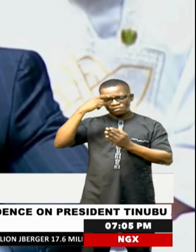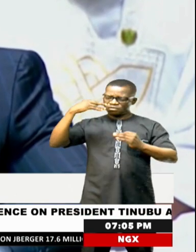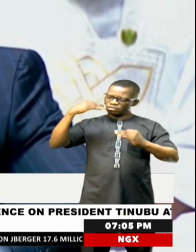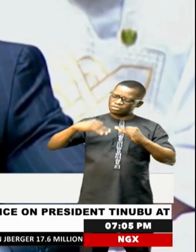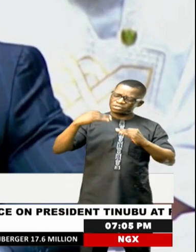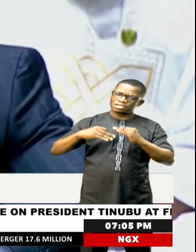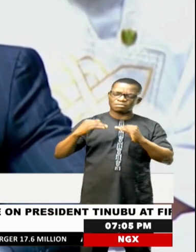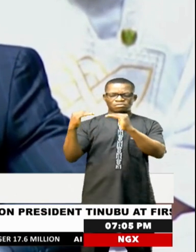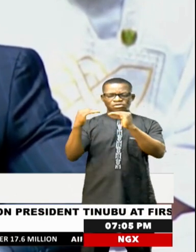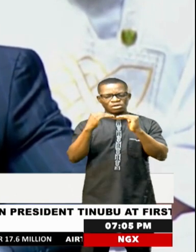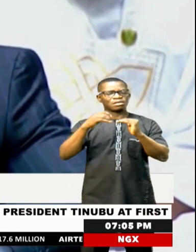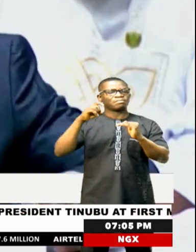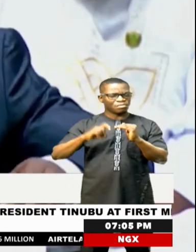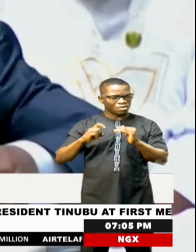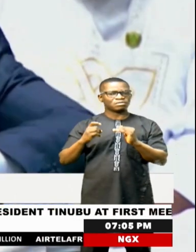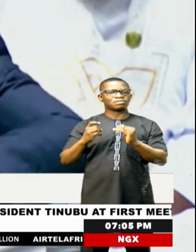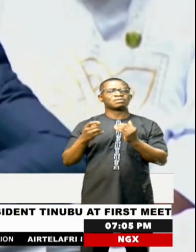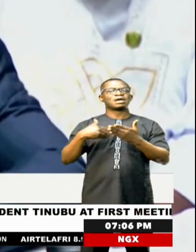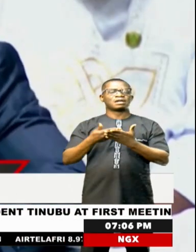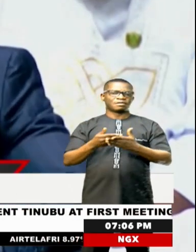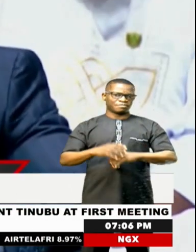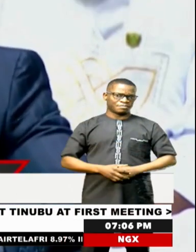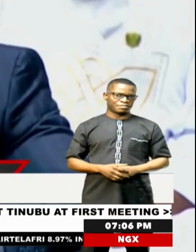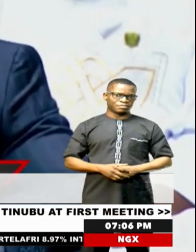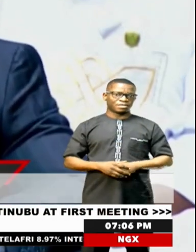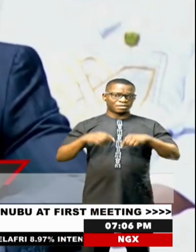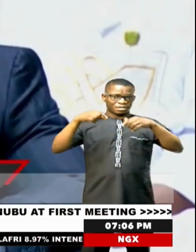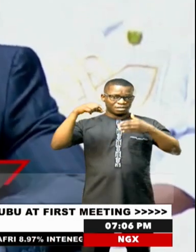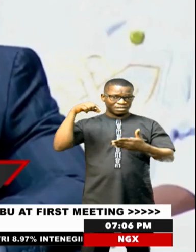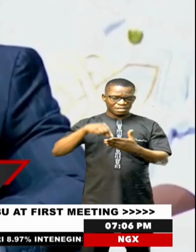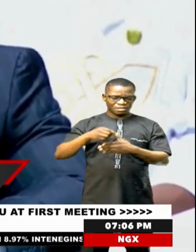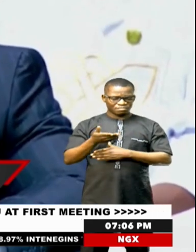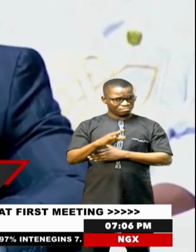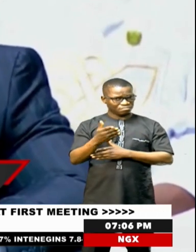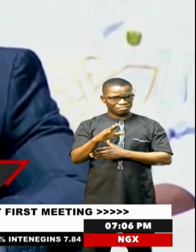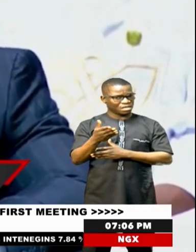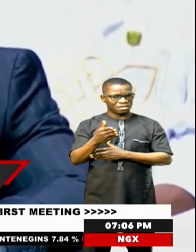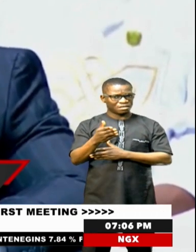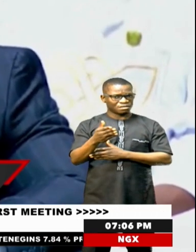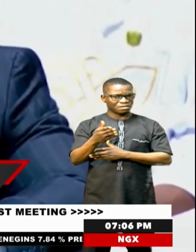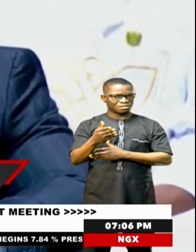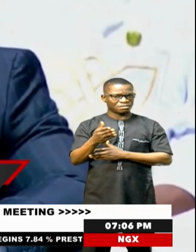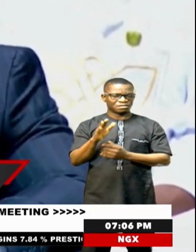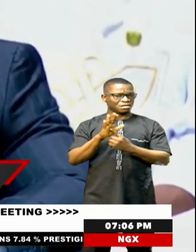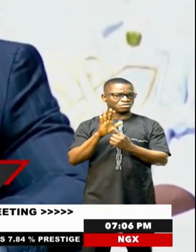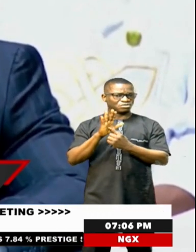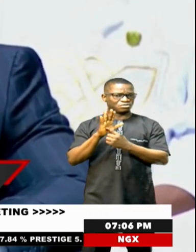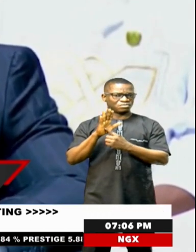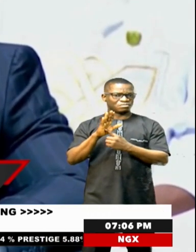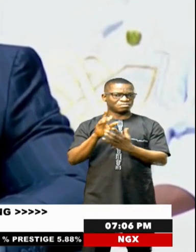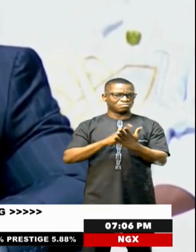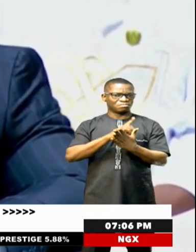and equity must be met. This systemic bias perpetrates a circle of marginalisation and